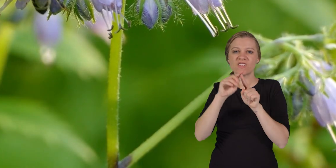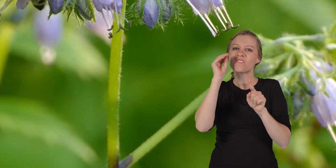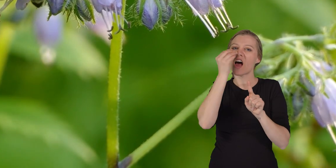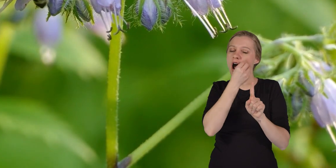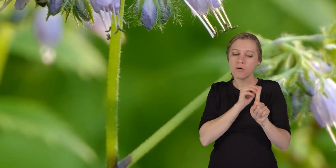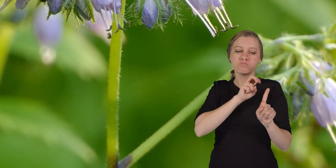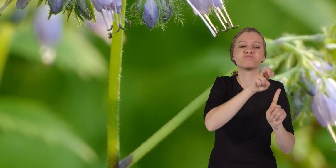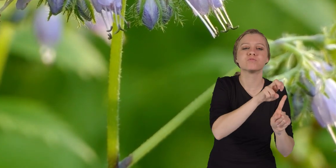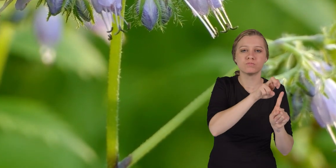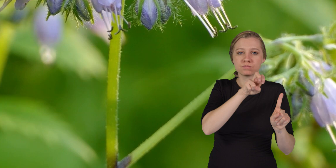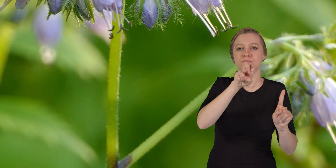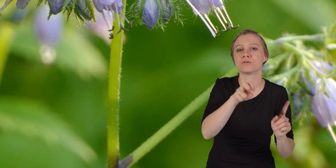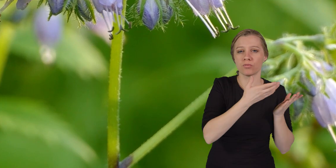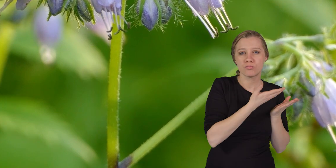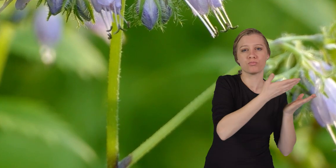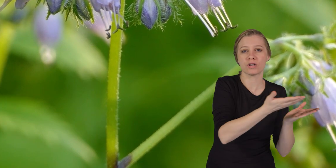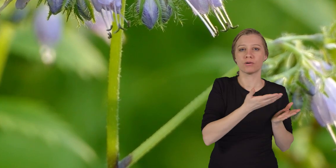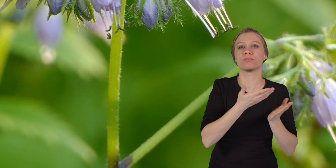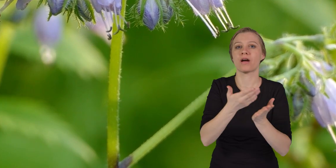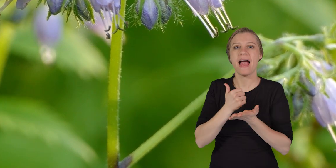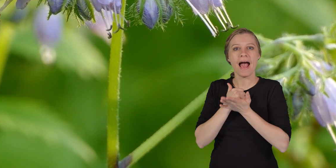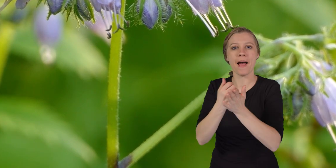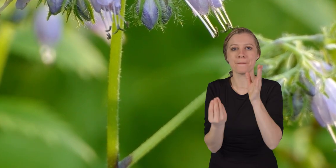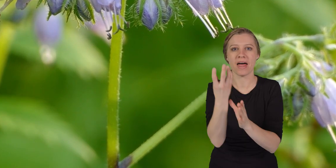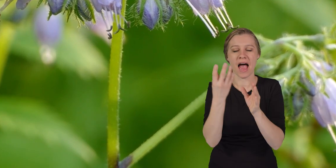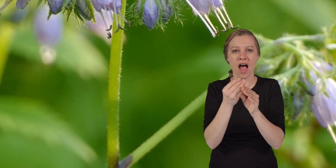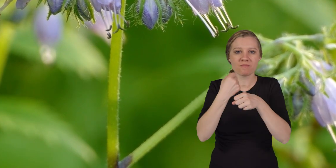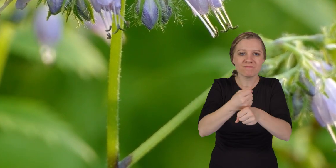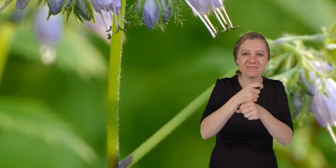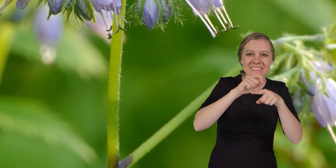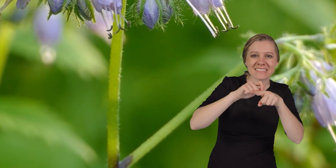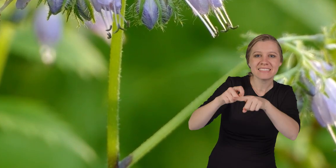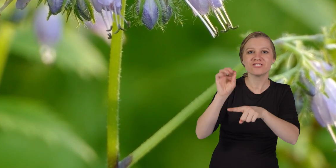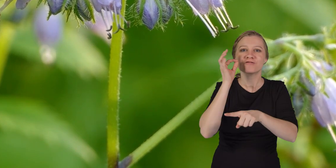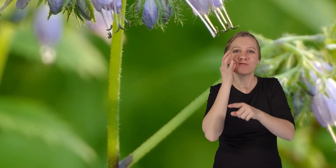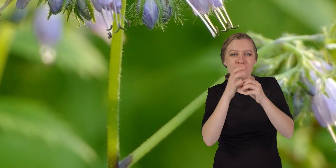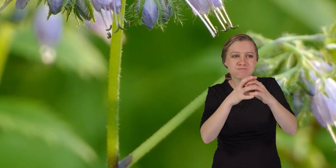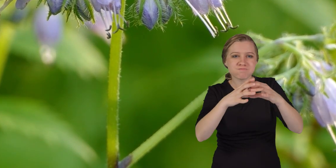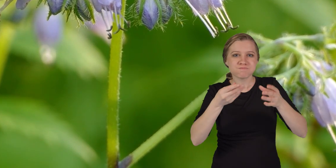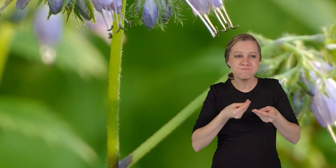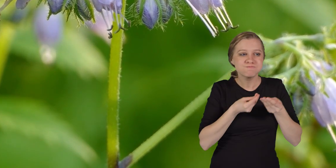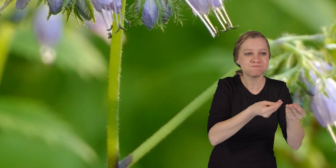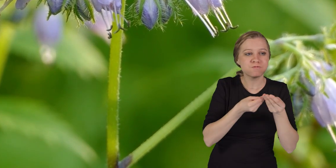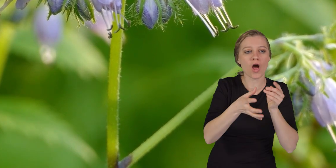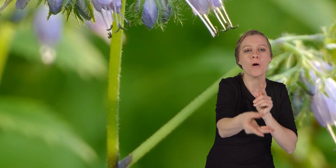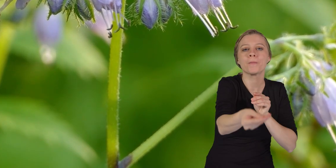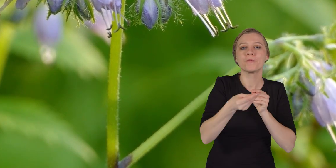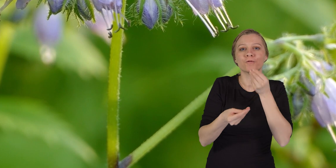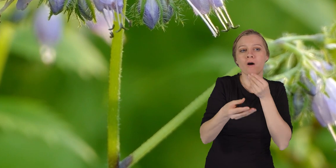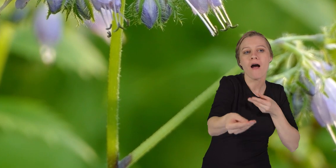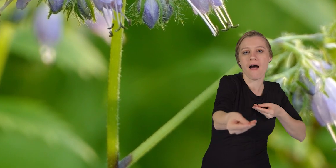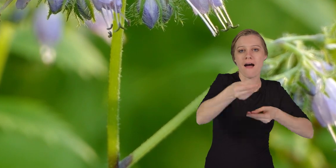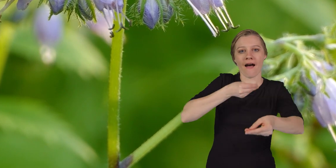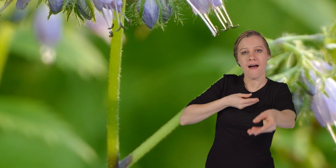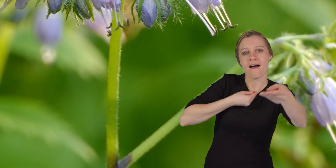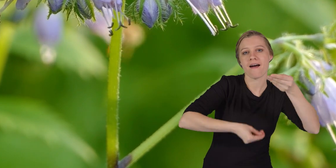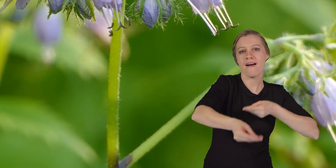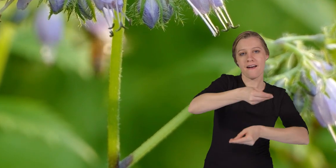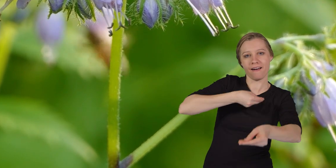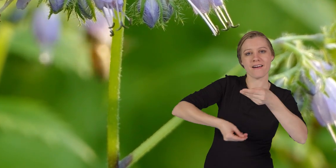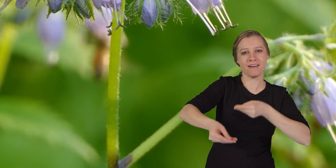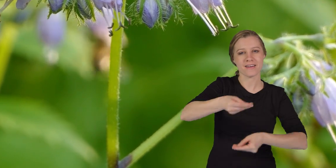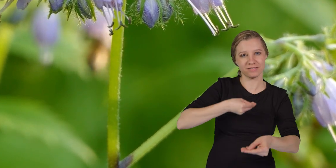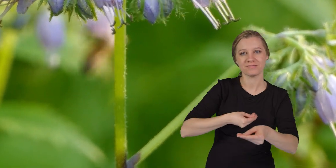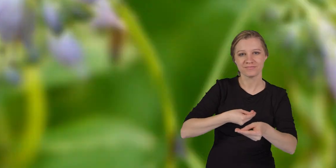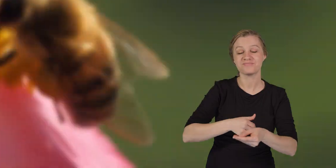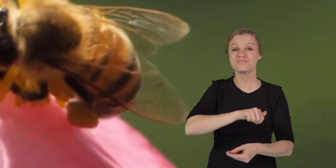Moving pollen from flower to flower is how they help plants make seeds and fruits, while simultaneously getting their